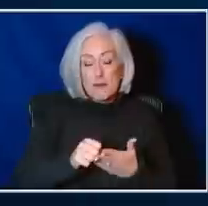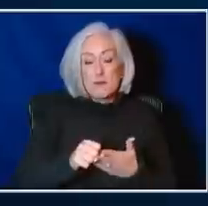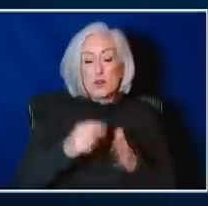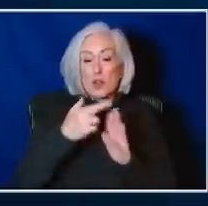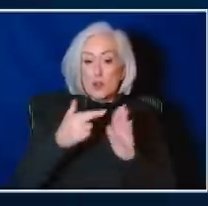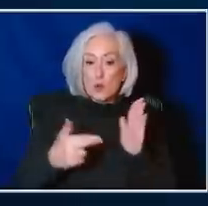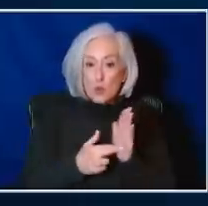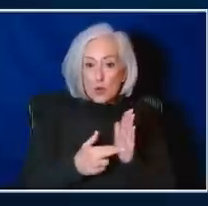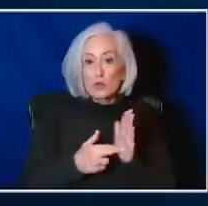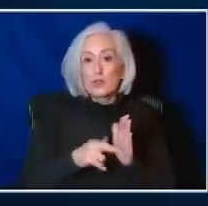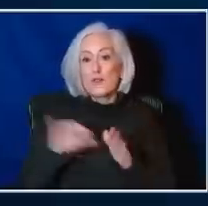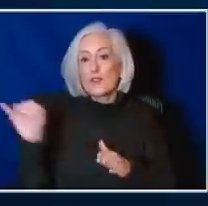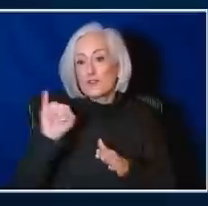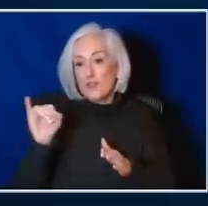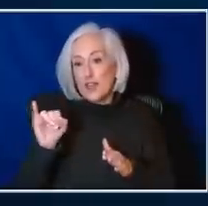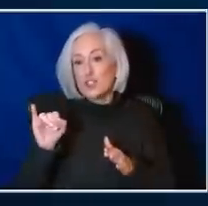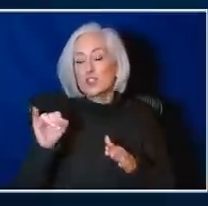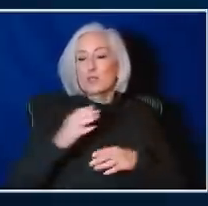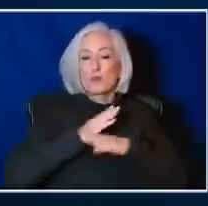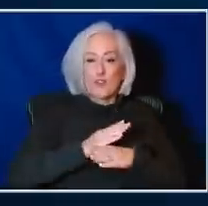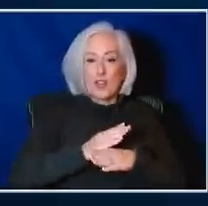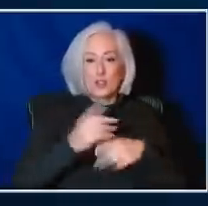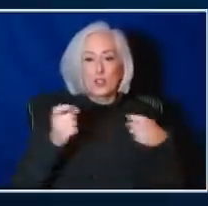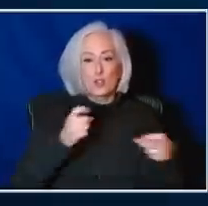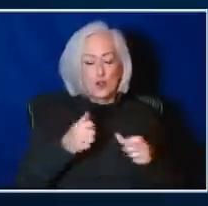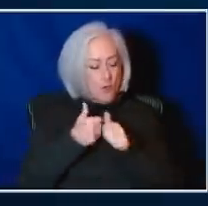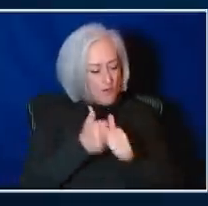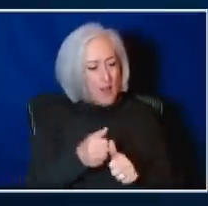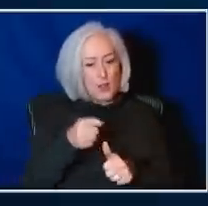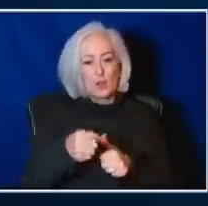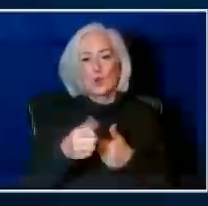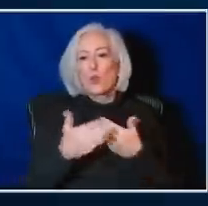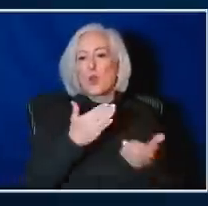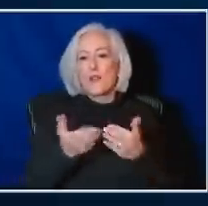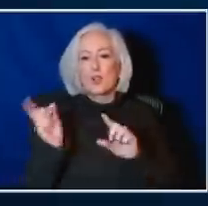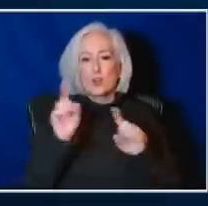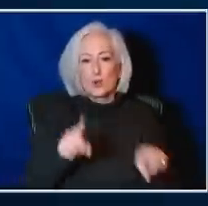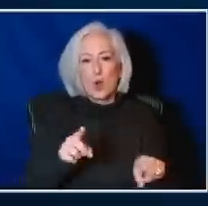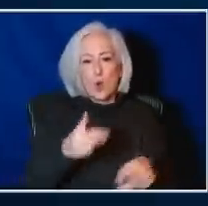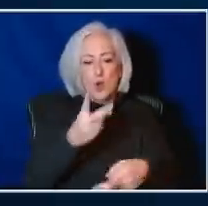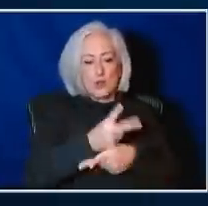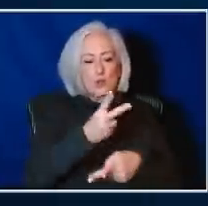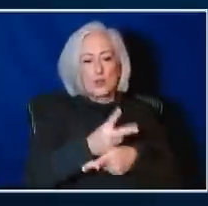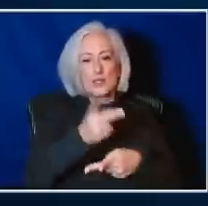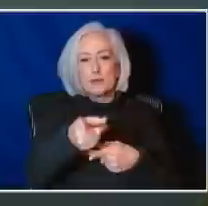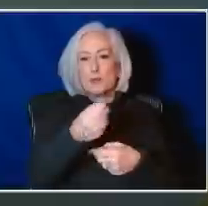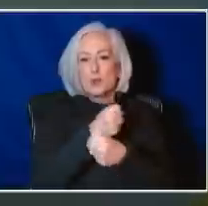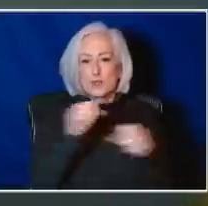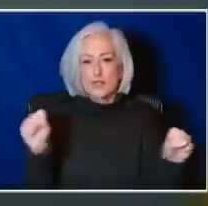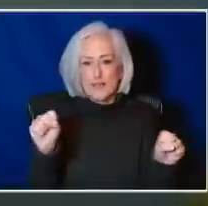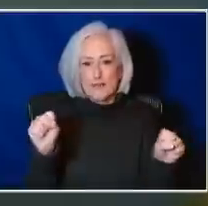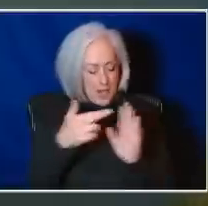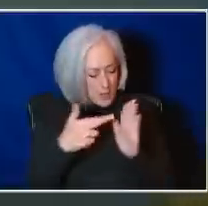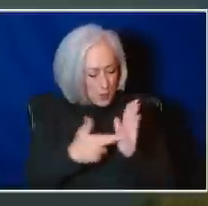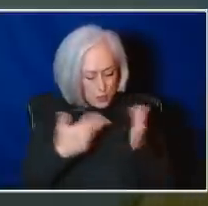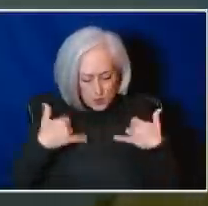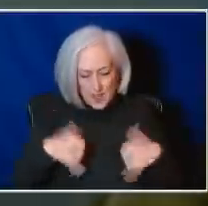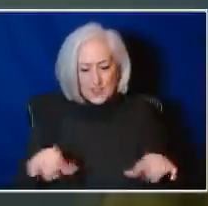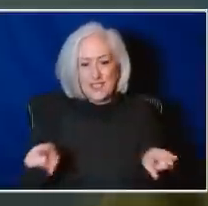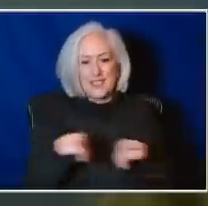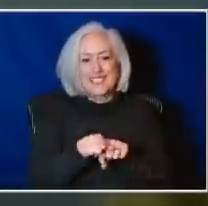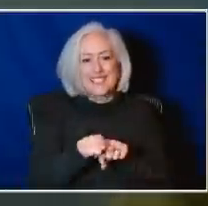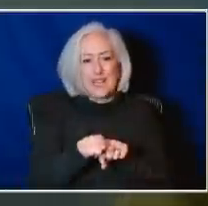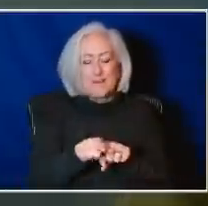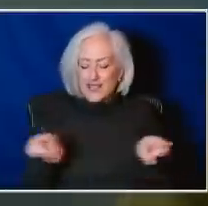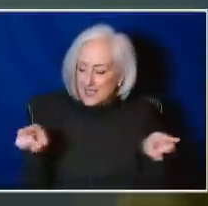control follow you wherever you go and they help keep you safe. And the rules are still the same. This is the same